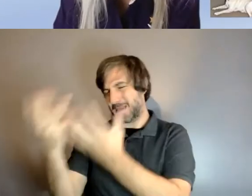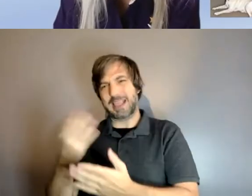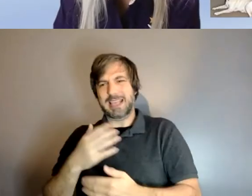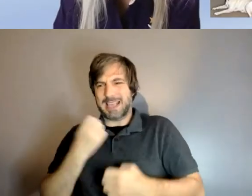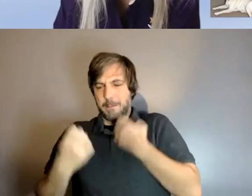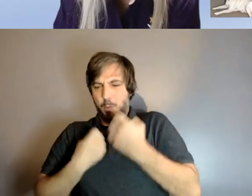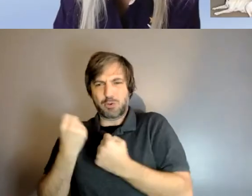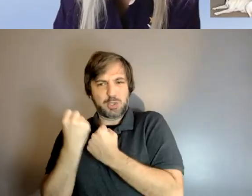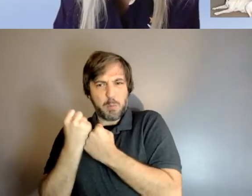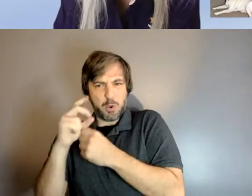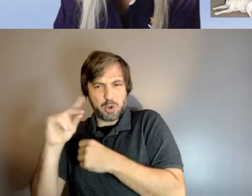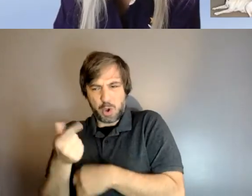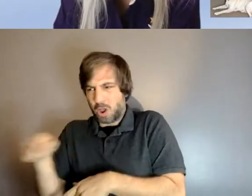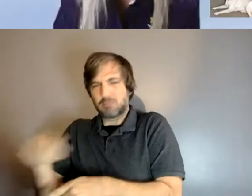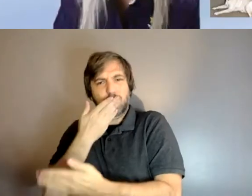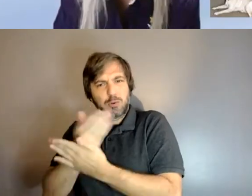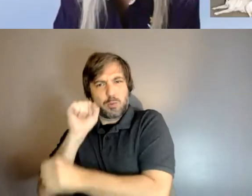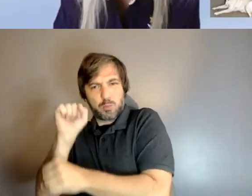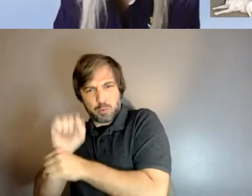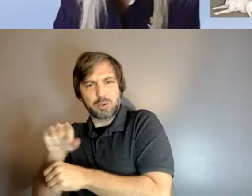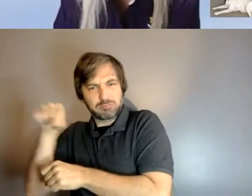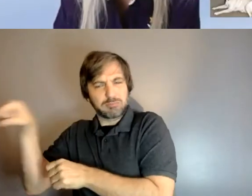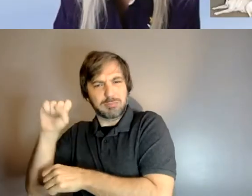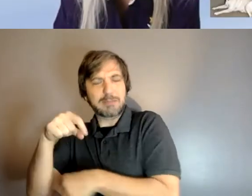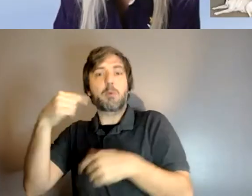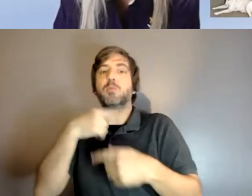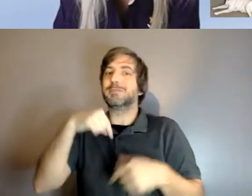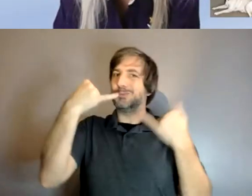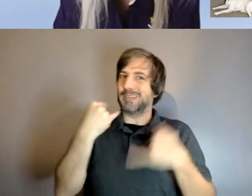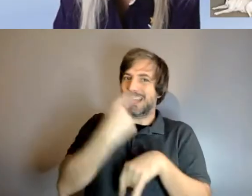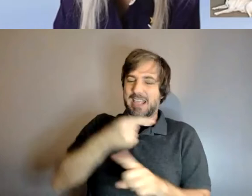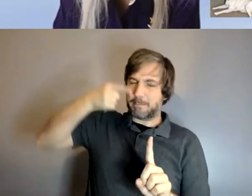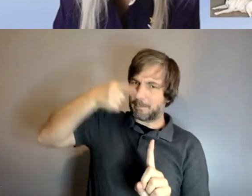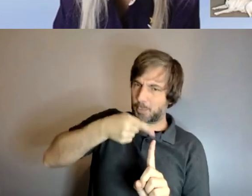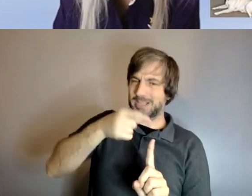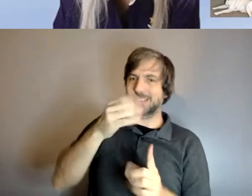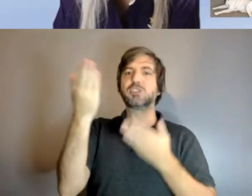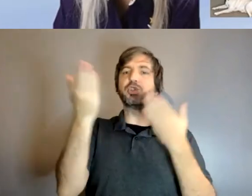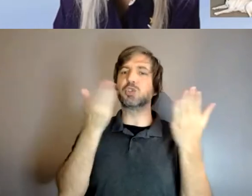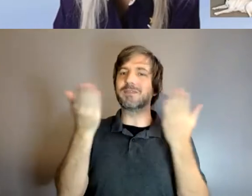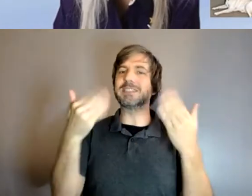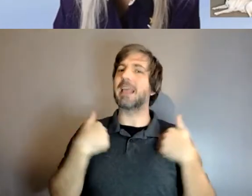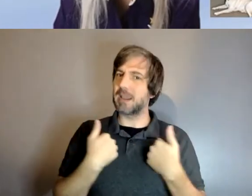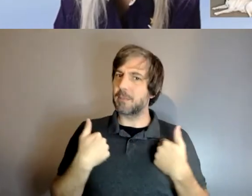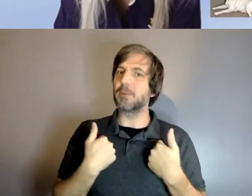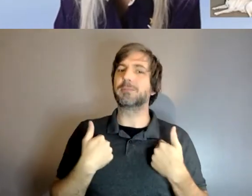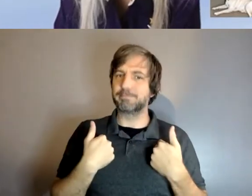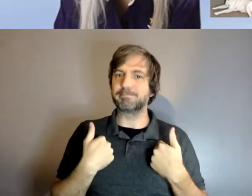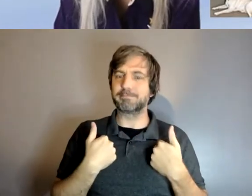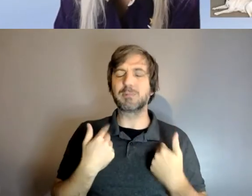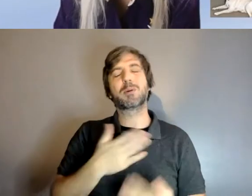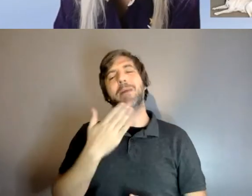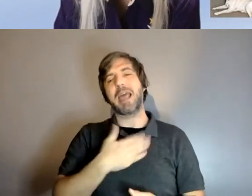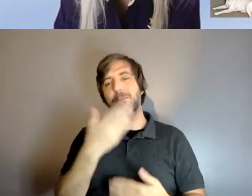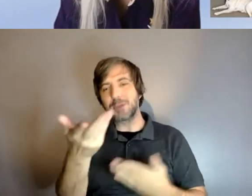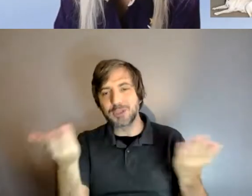um but today we're talking about service animals and um so i was really glad to hear um exact because i think a lot of people